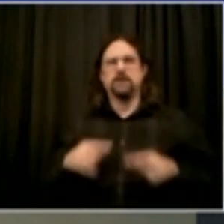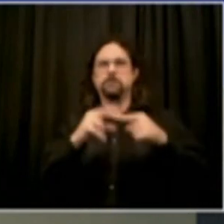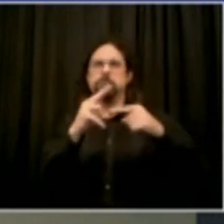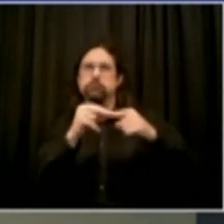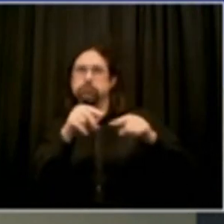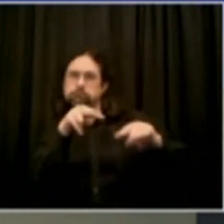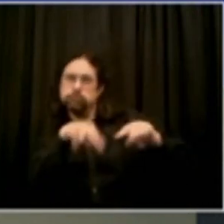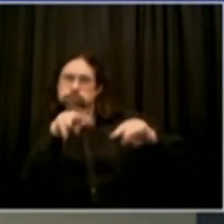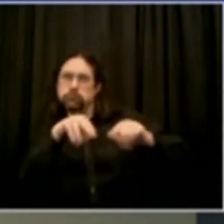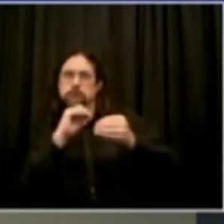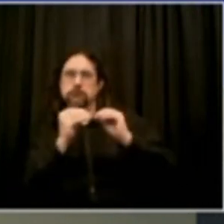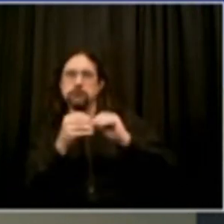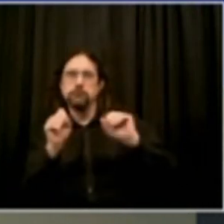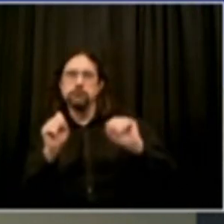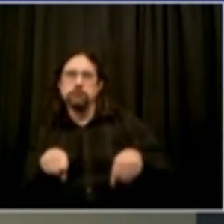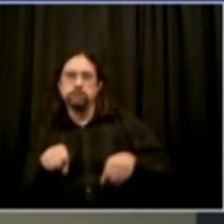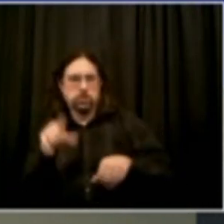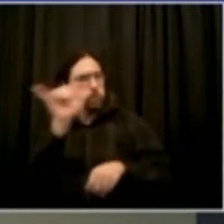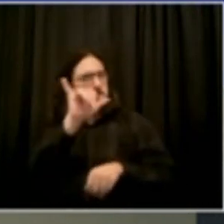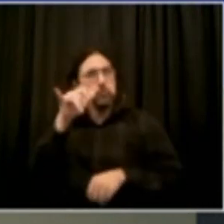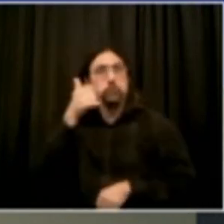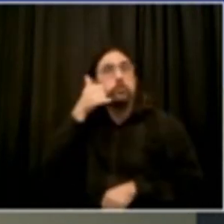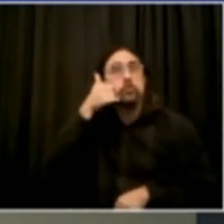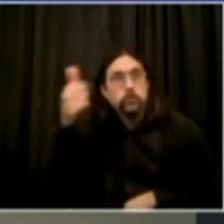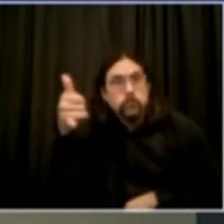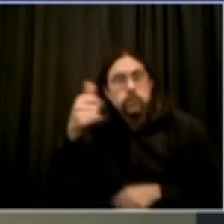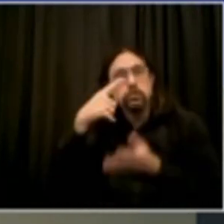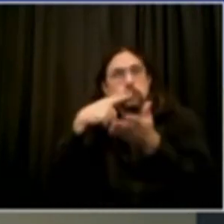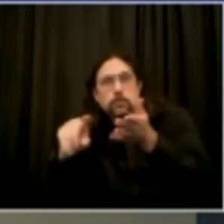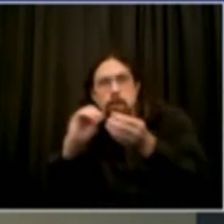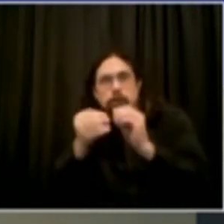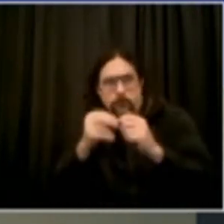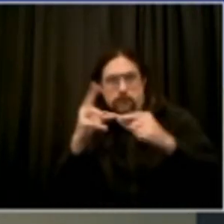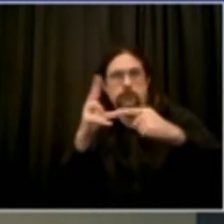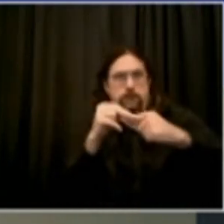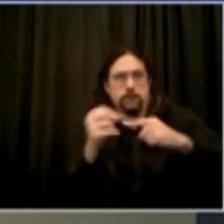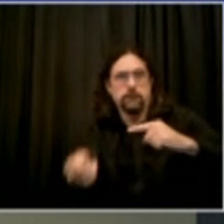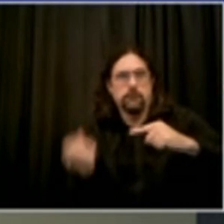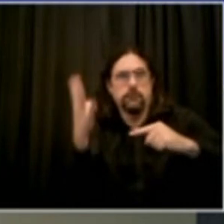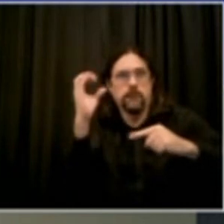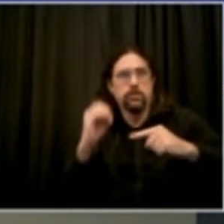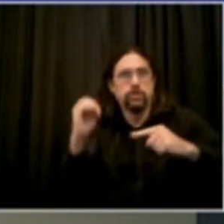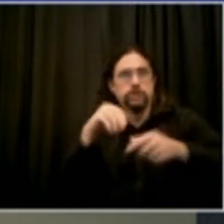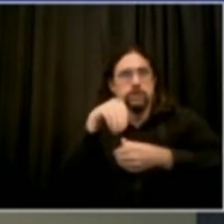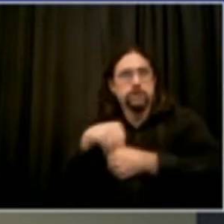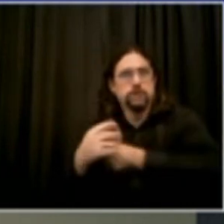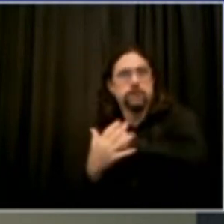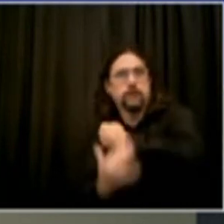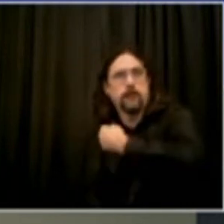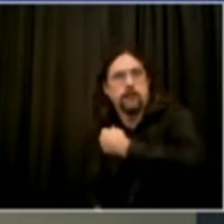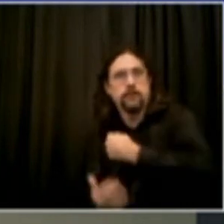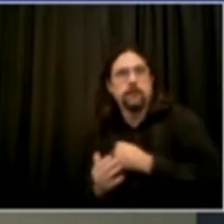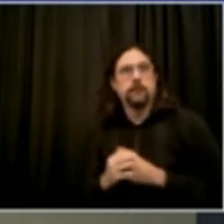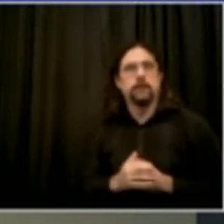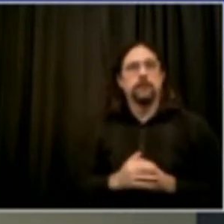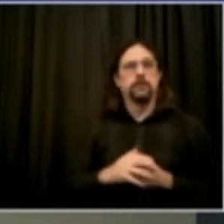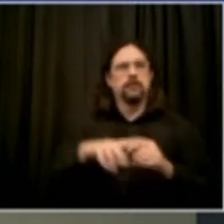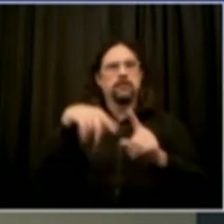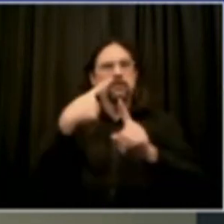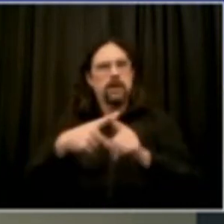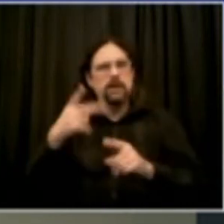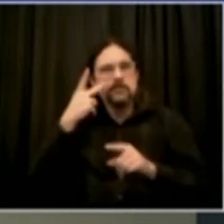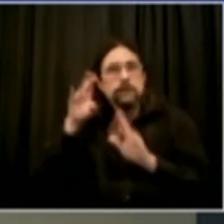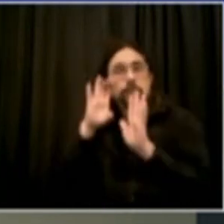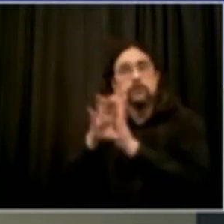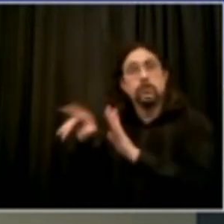generosity of a couple of donors, been able to include a couple things to make the duration of safe separation more engaging and more productive.